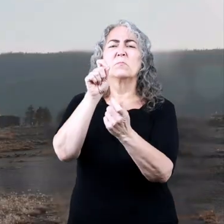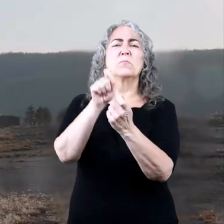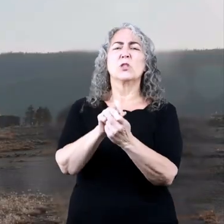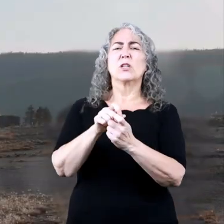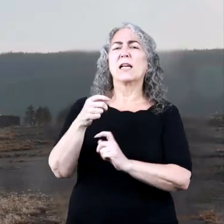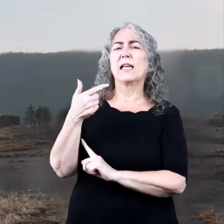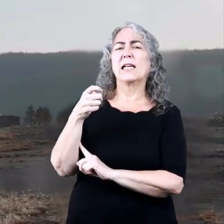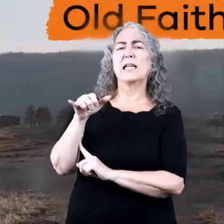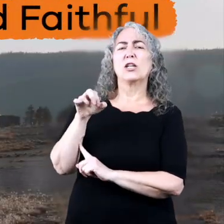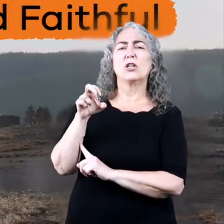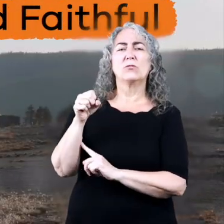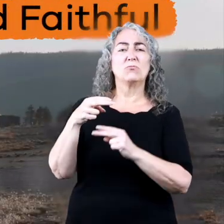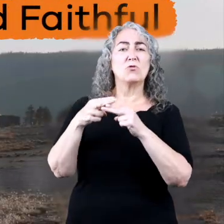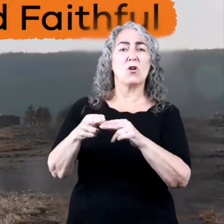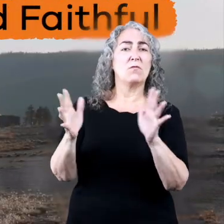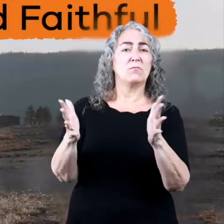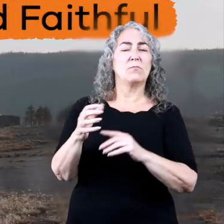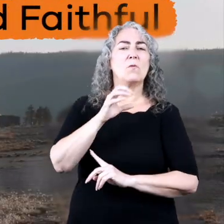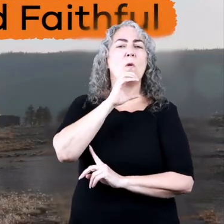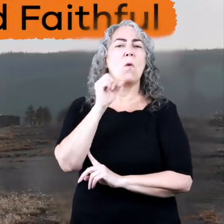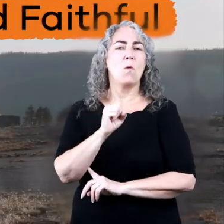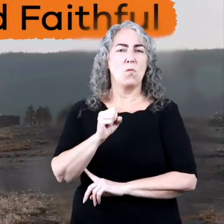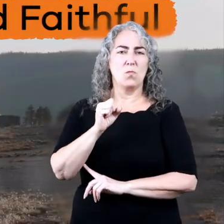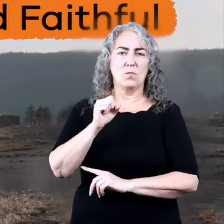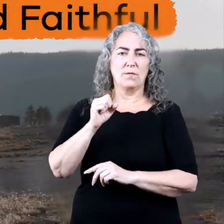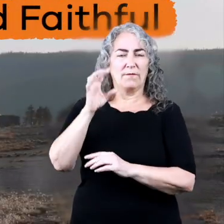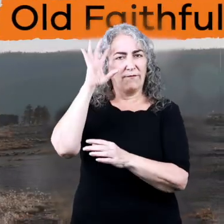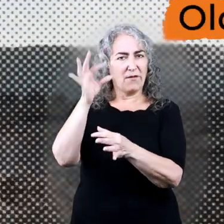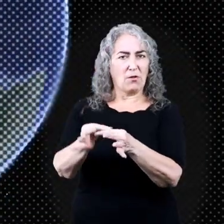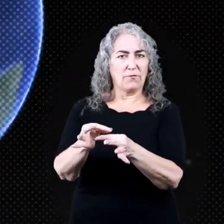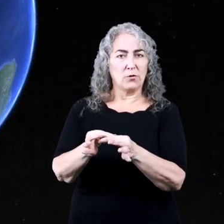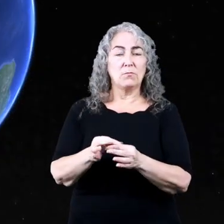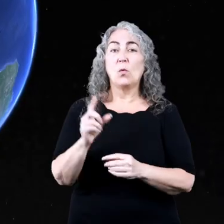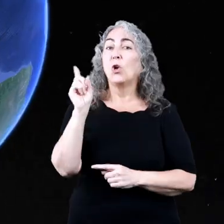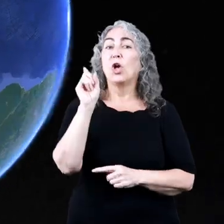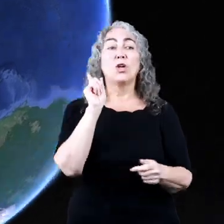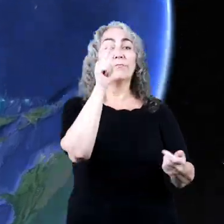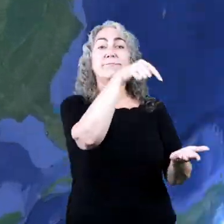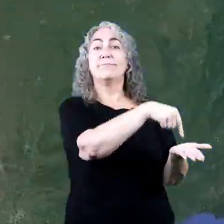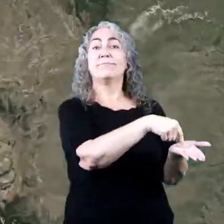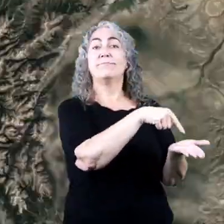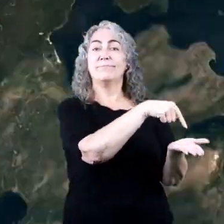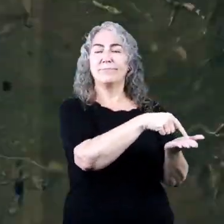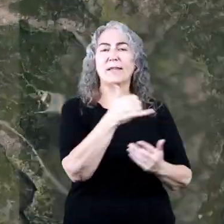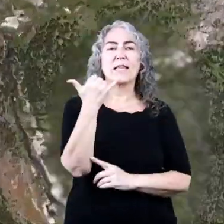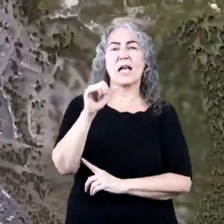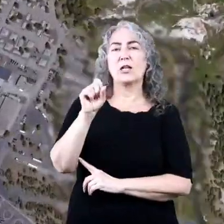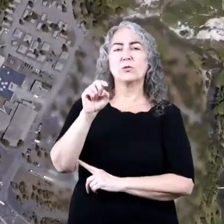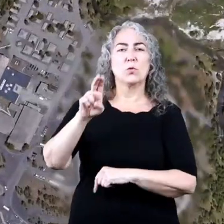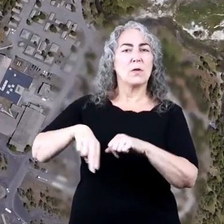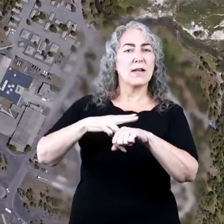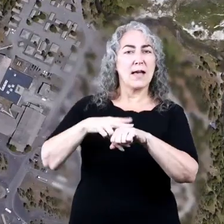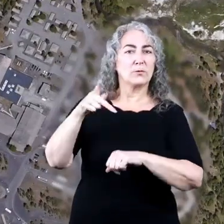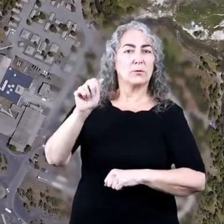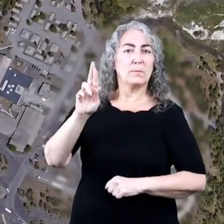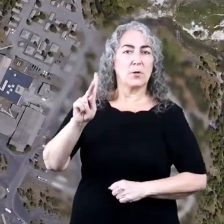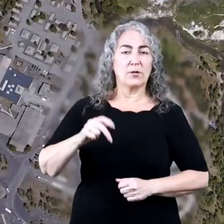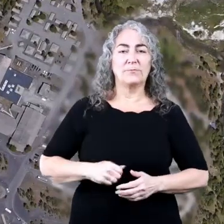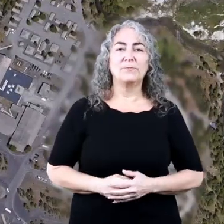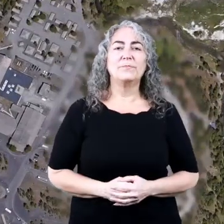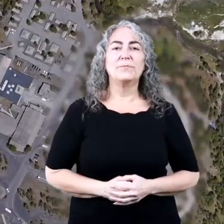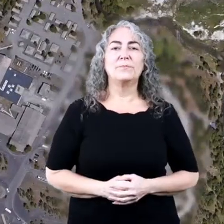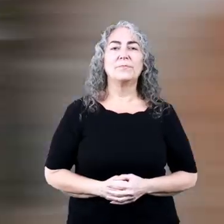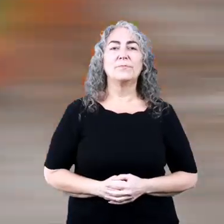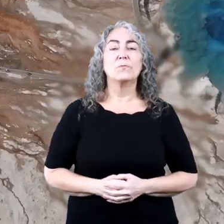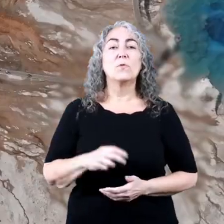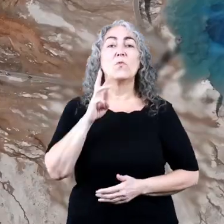This particular geyser is called Old Faithful and is located in Yellowstone National Park.